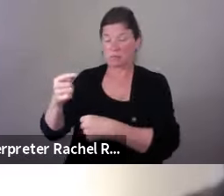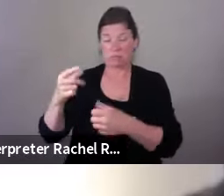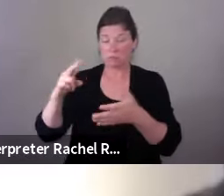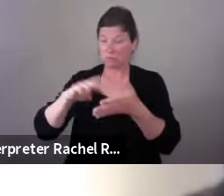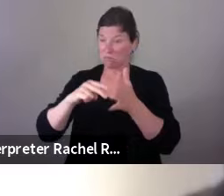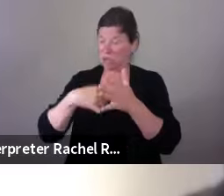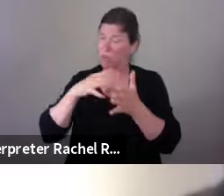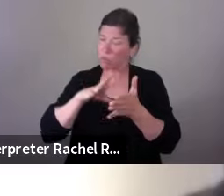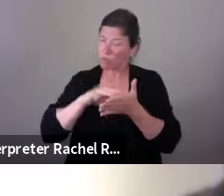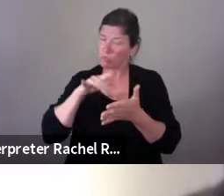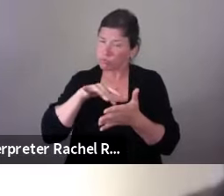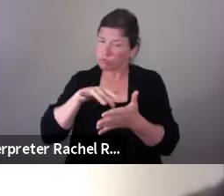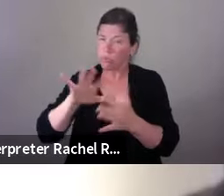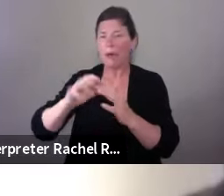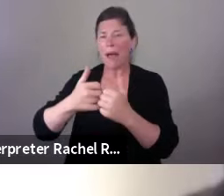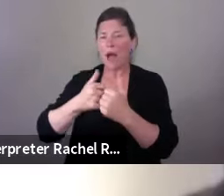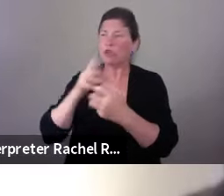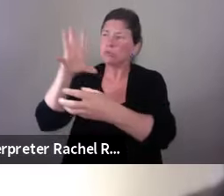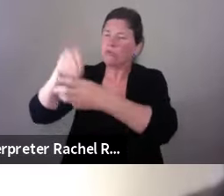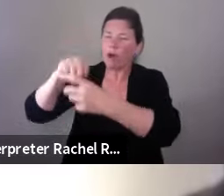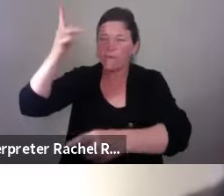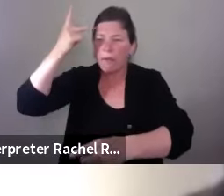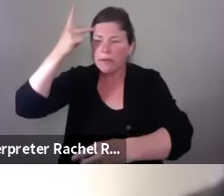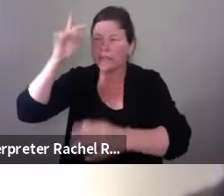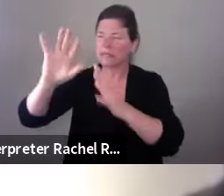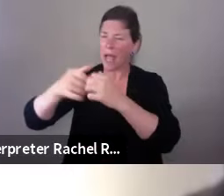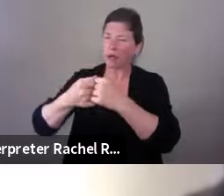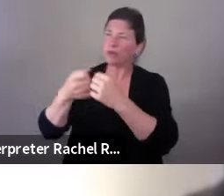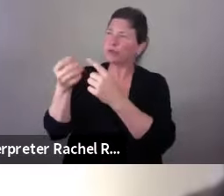I proceeded from there to